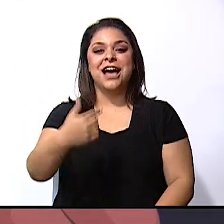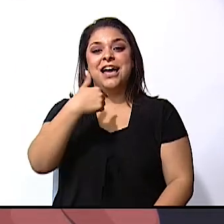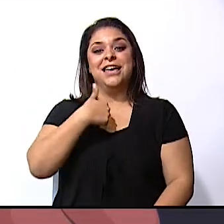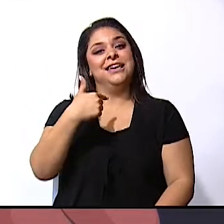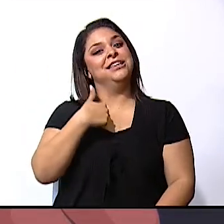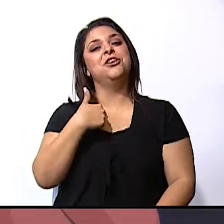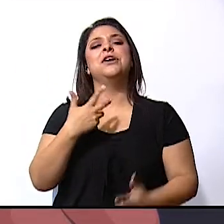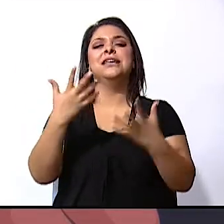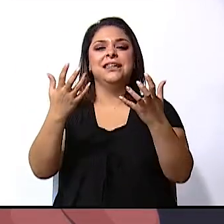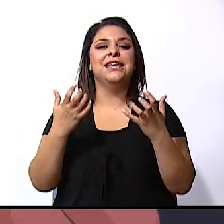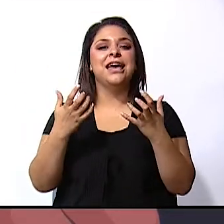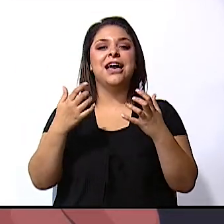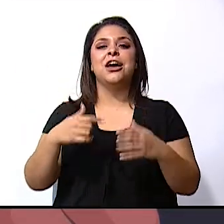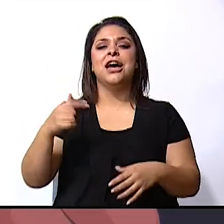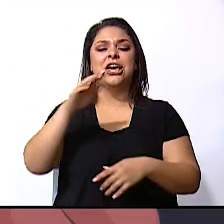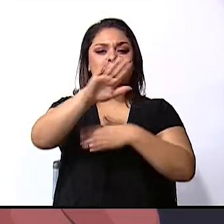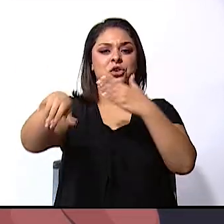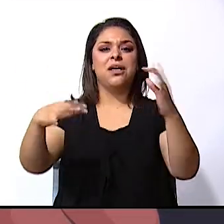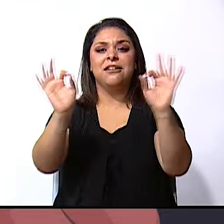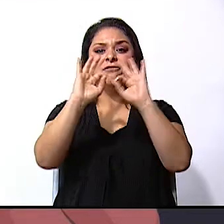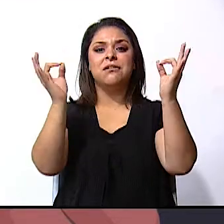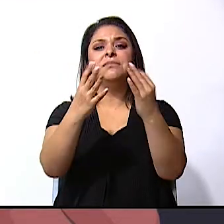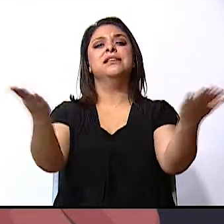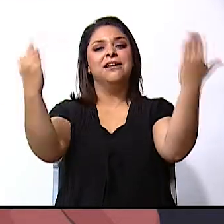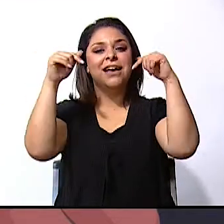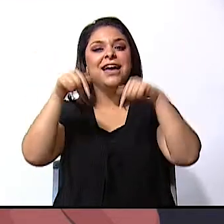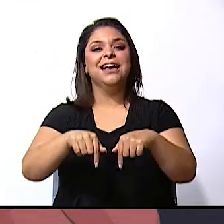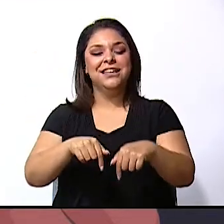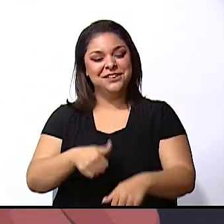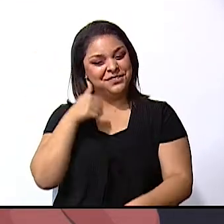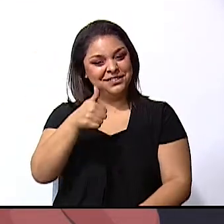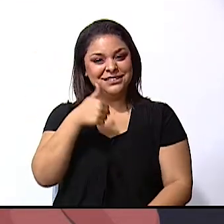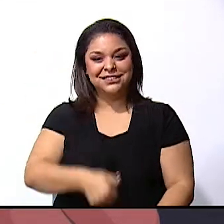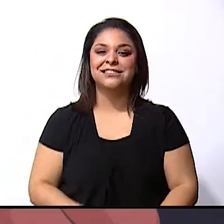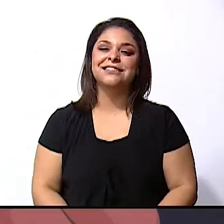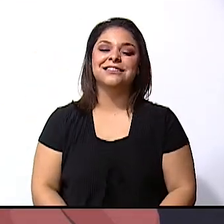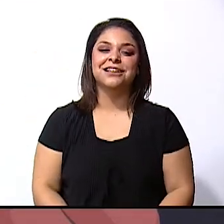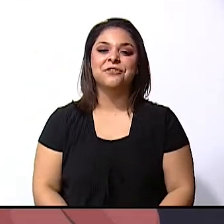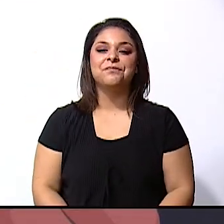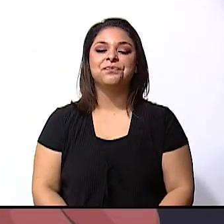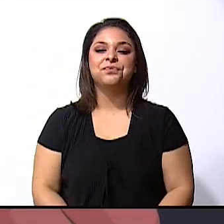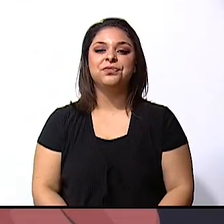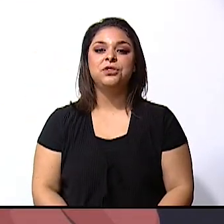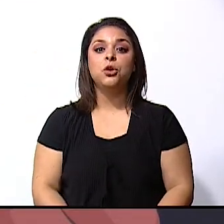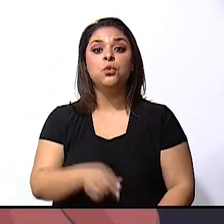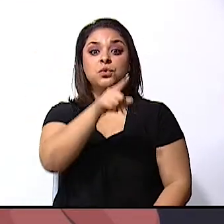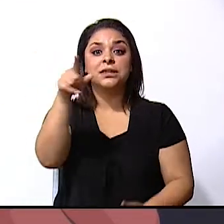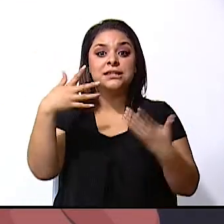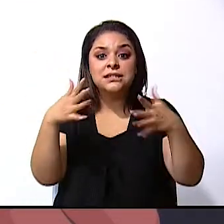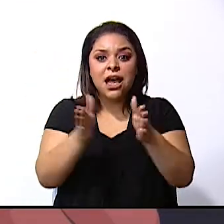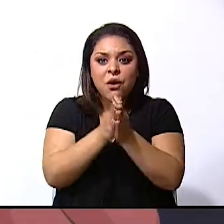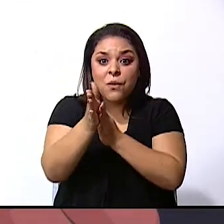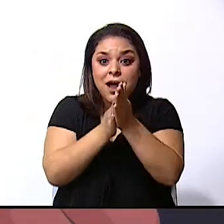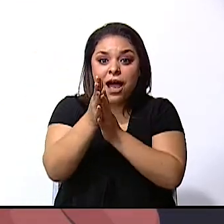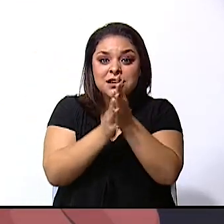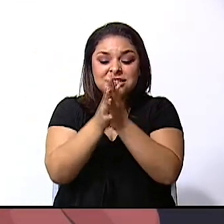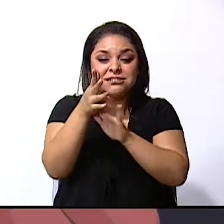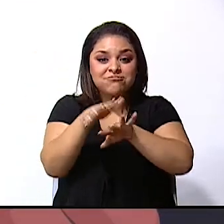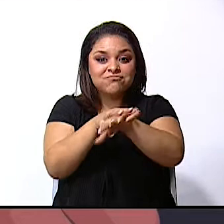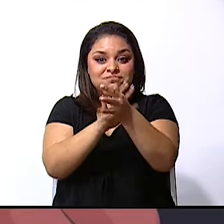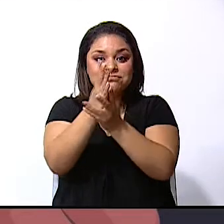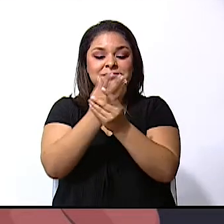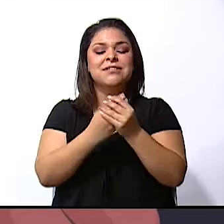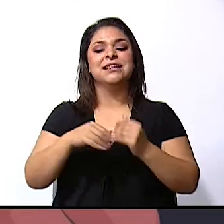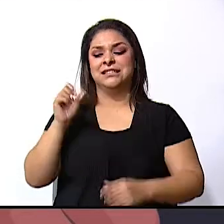whole family to come here okay good now did you wash your hands arlene yes i did